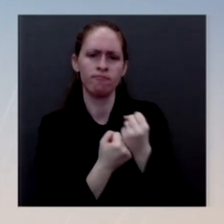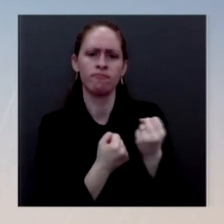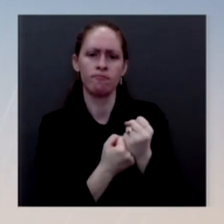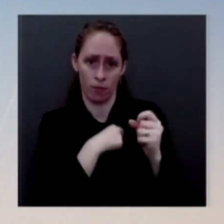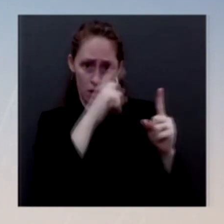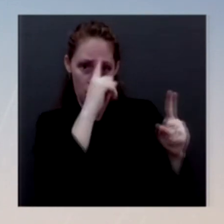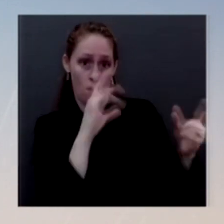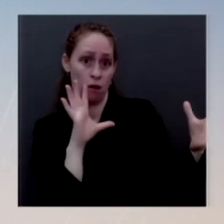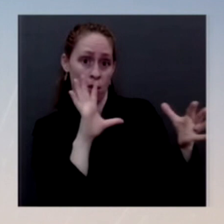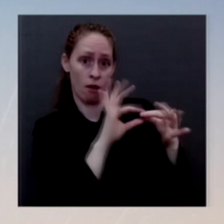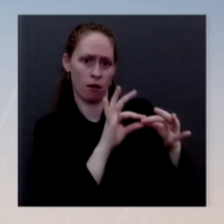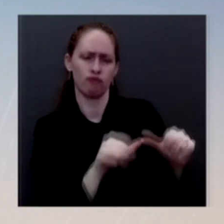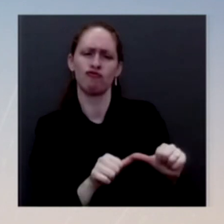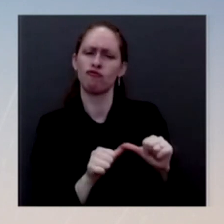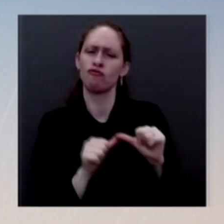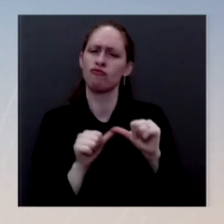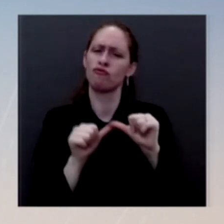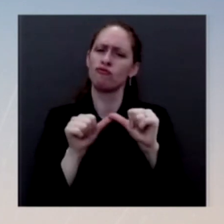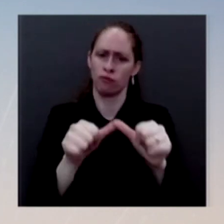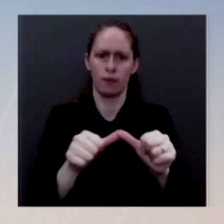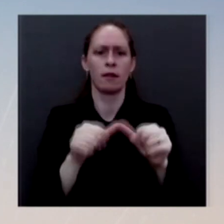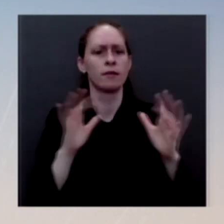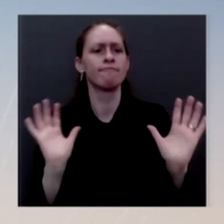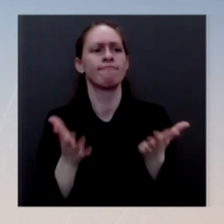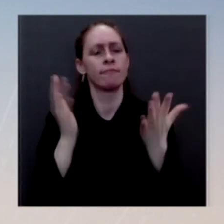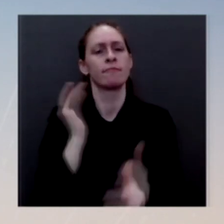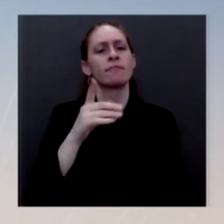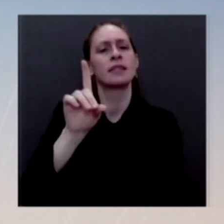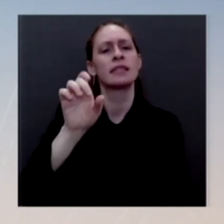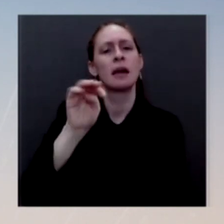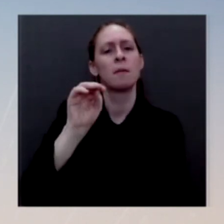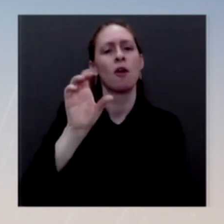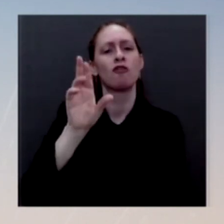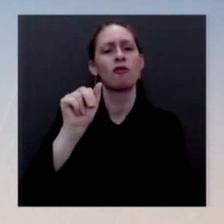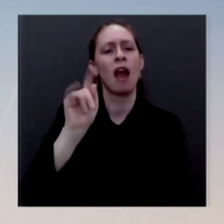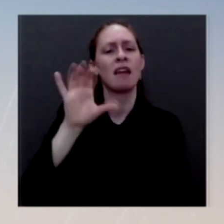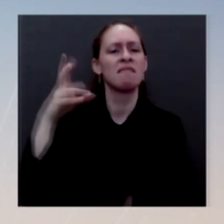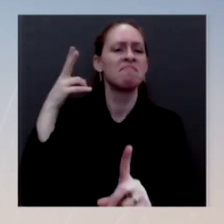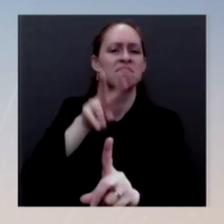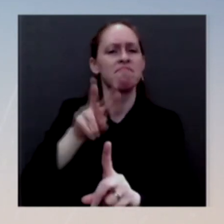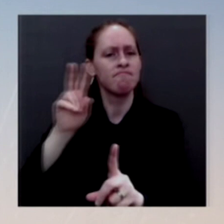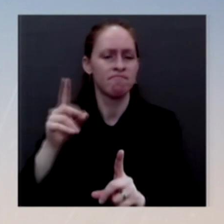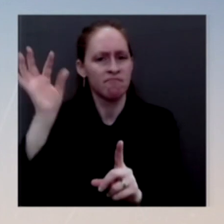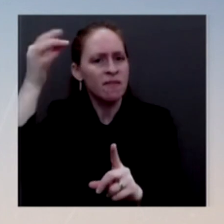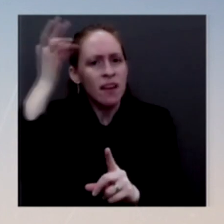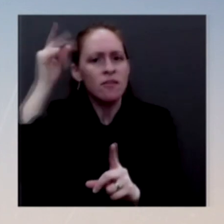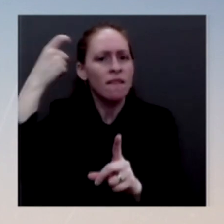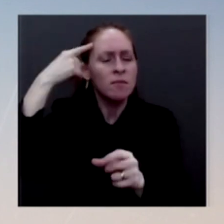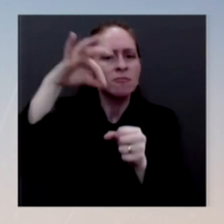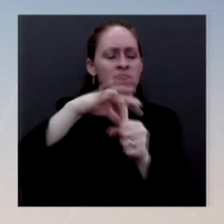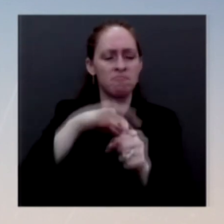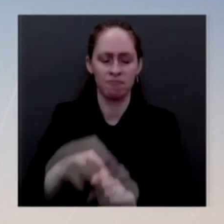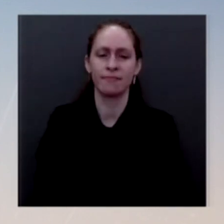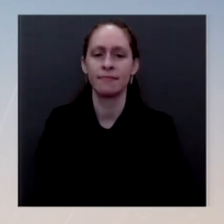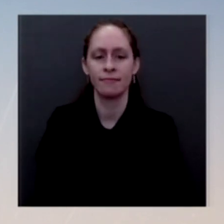obviously, we're going to continue to build from here. One quickly on China's aggressive behavior on its border with India. Does this come